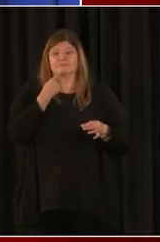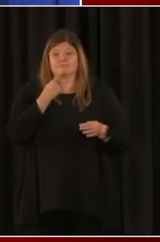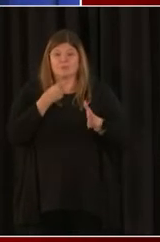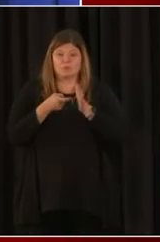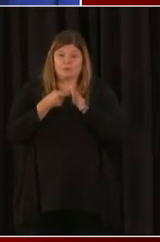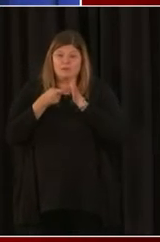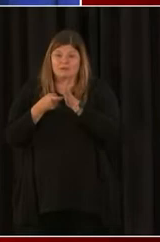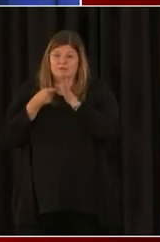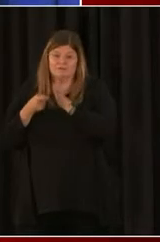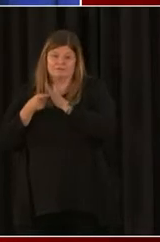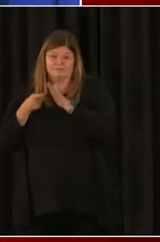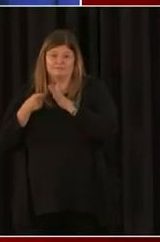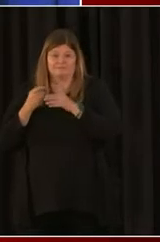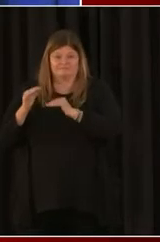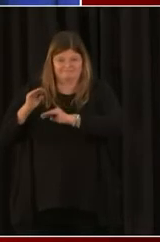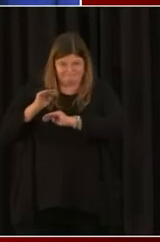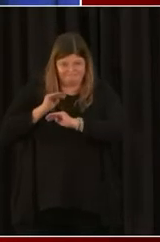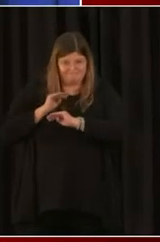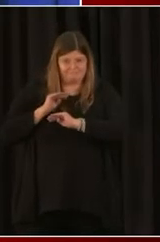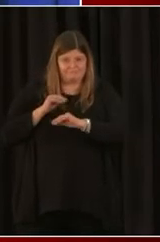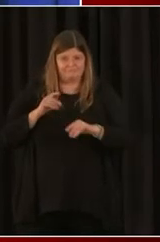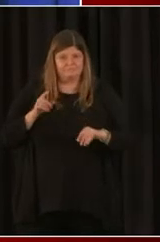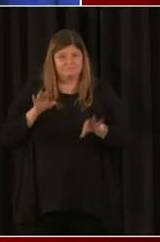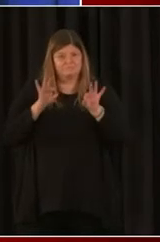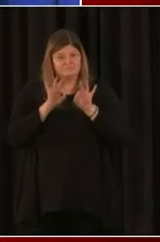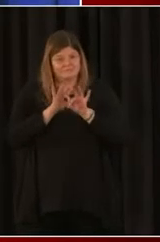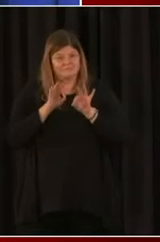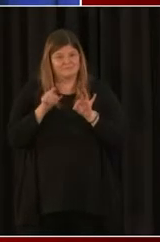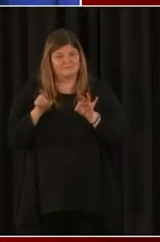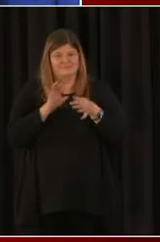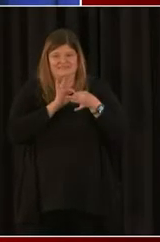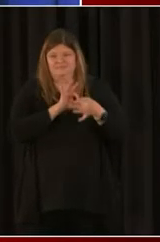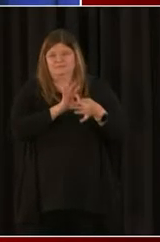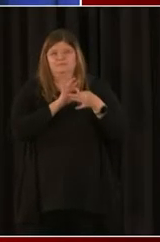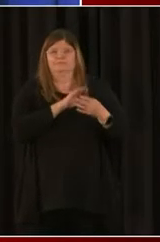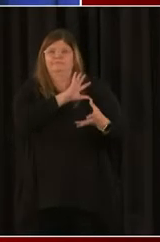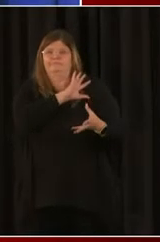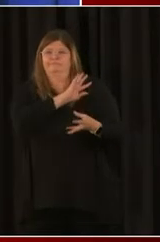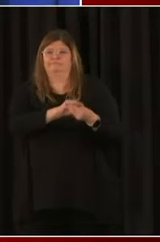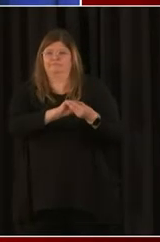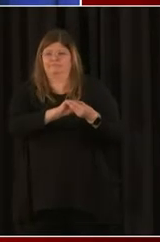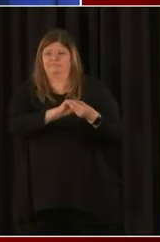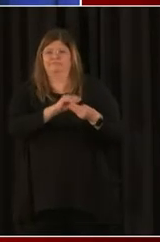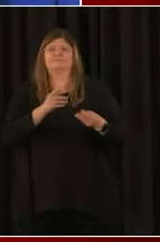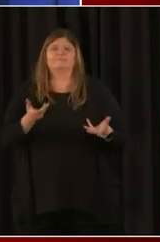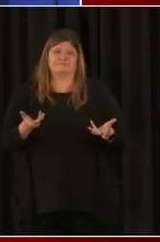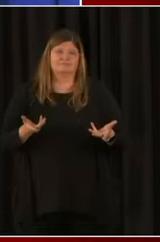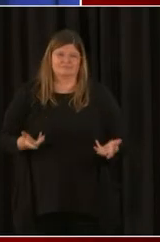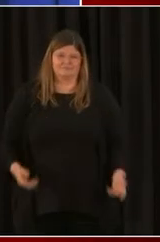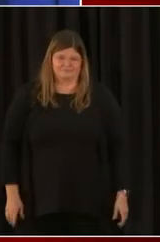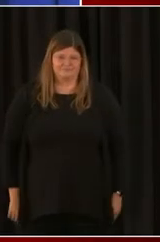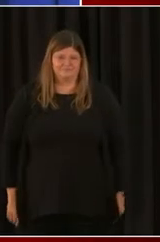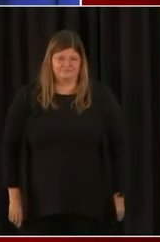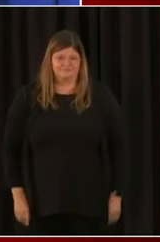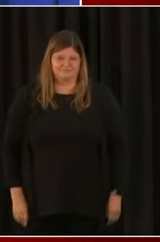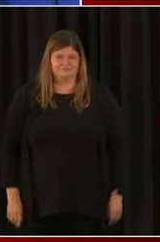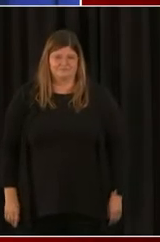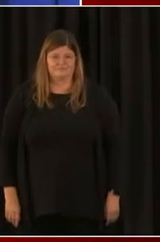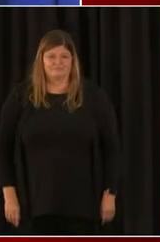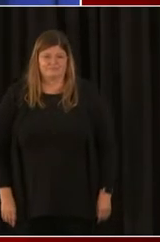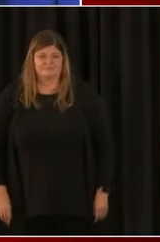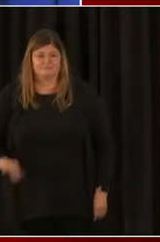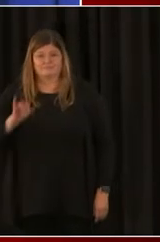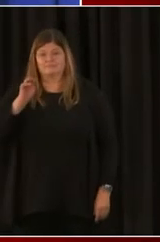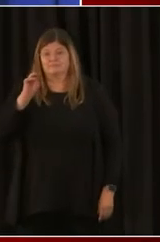assess faster. If this is a good loan to make and move forward with it. Mr. Johnson, I think you might have had something, too, to